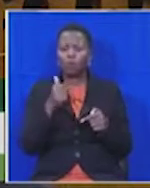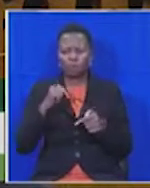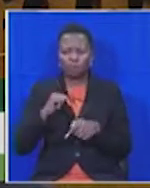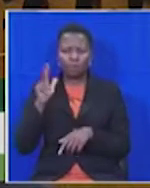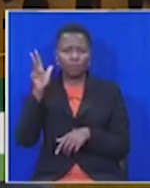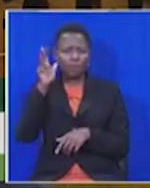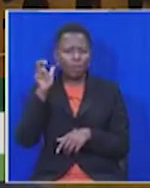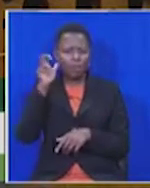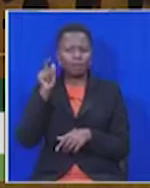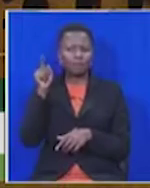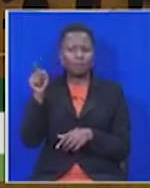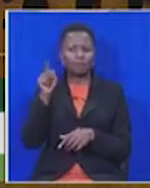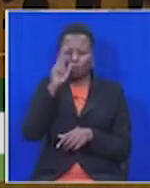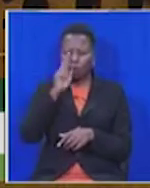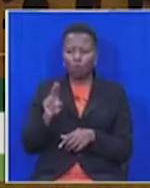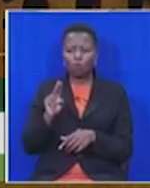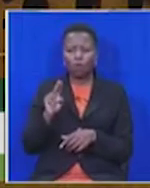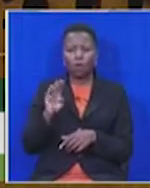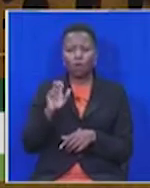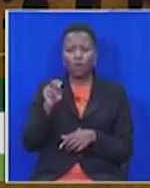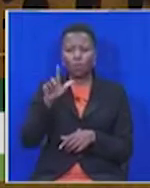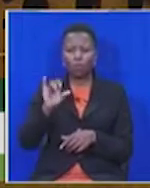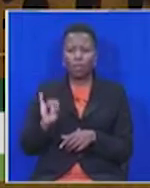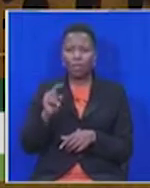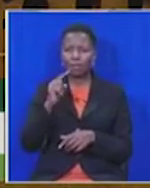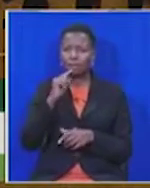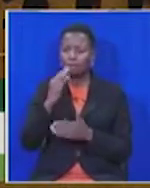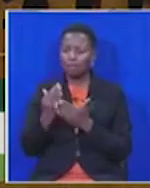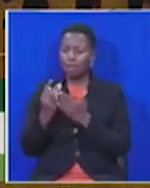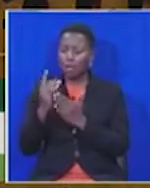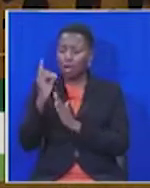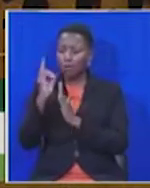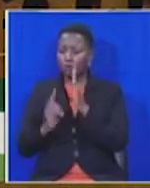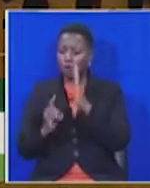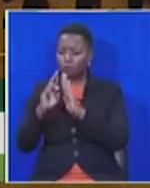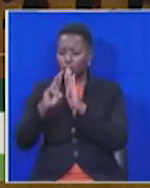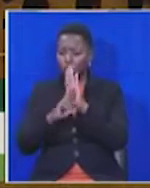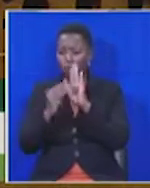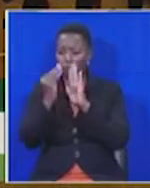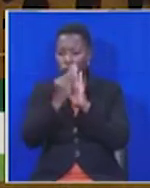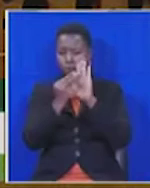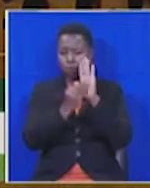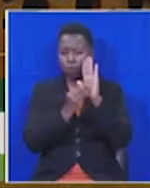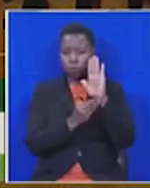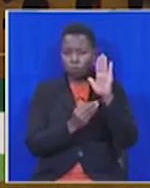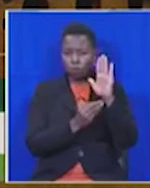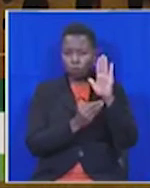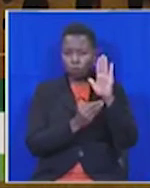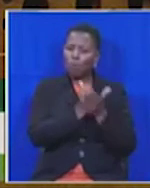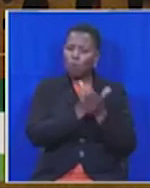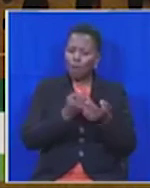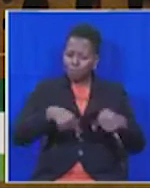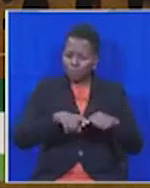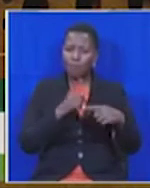of elements that have been contained in these newly drafted rules that will have a positive effect on the way that we as Members of